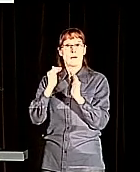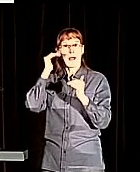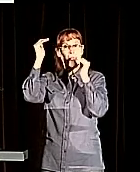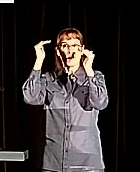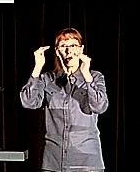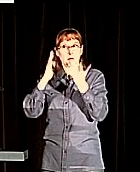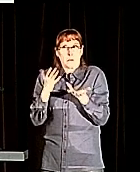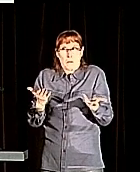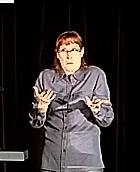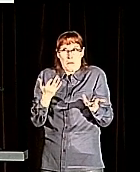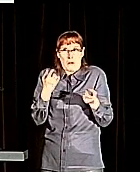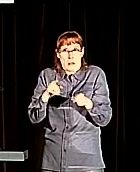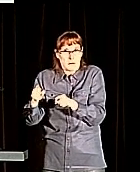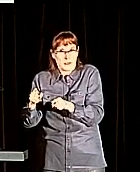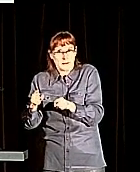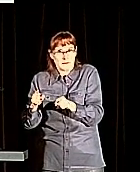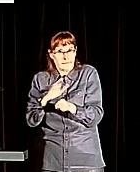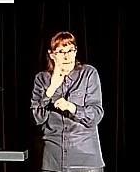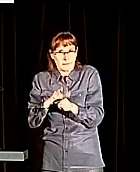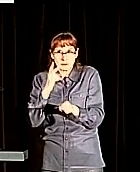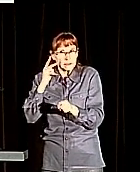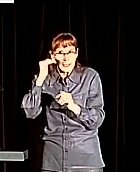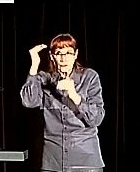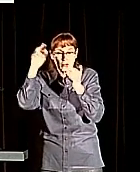I am pretty sure that's not the case.